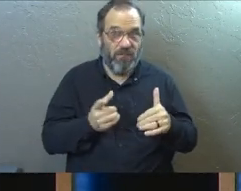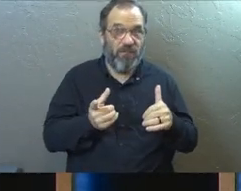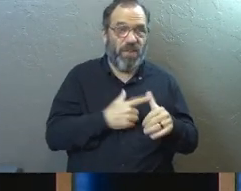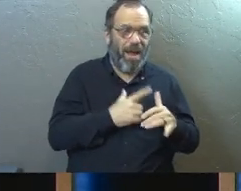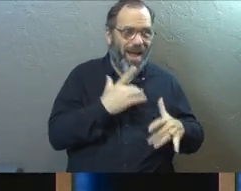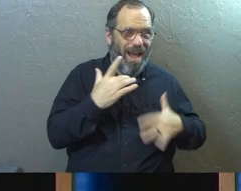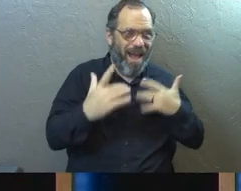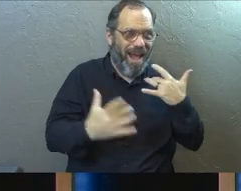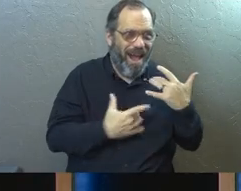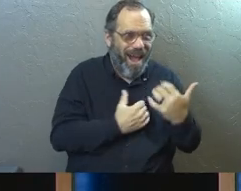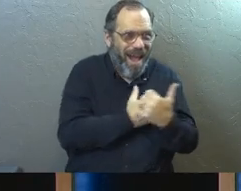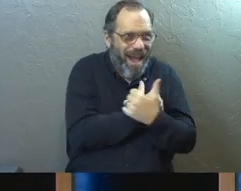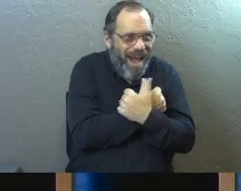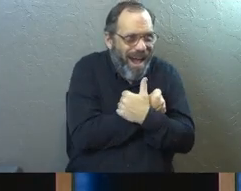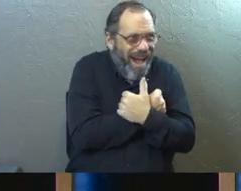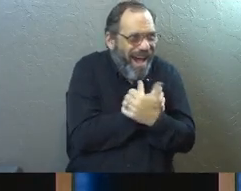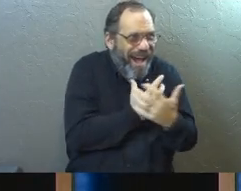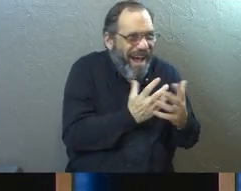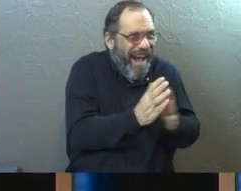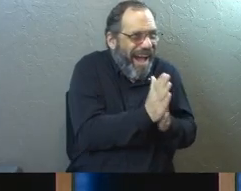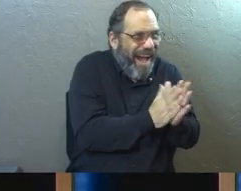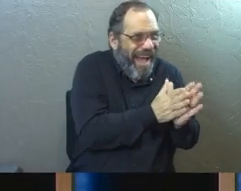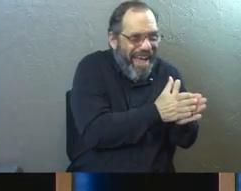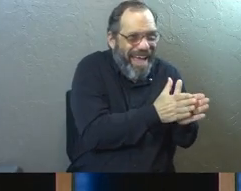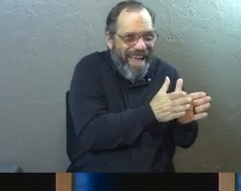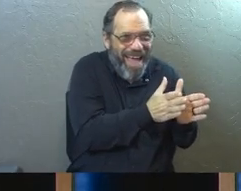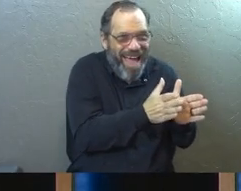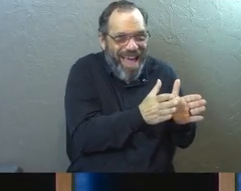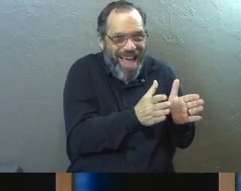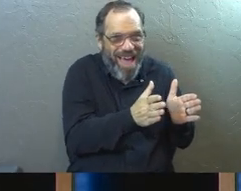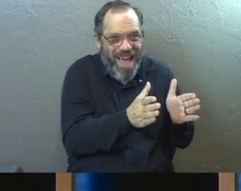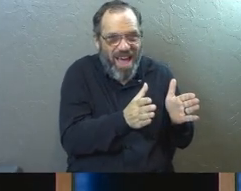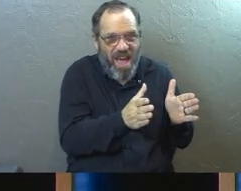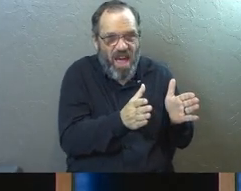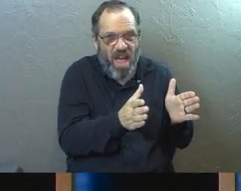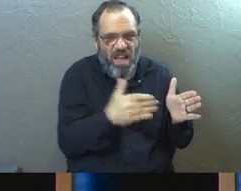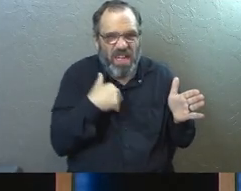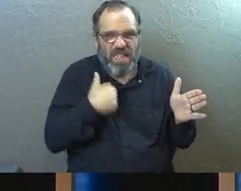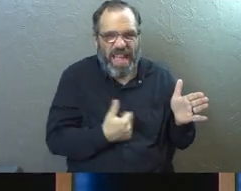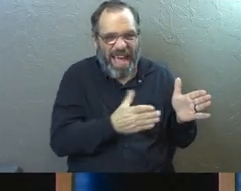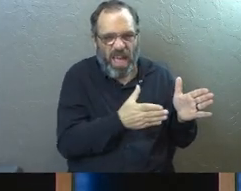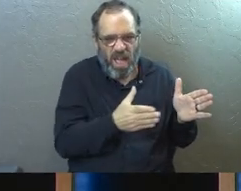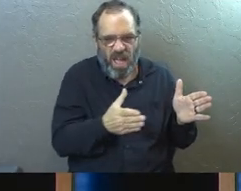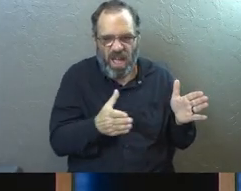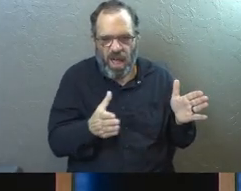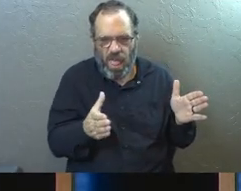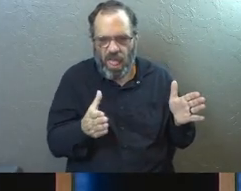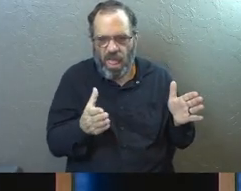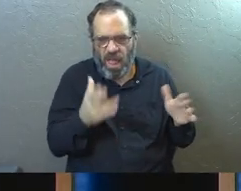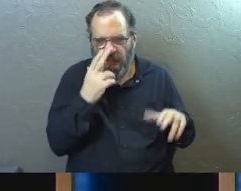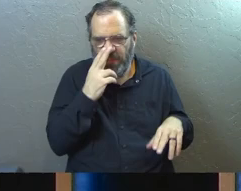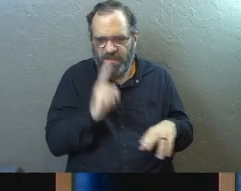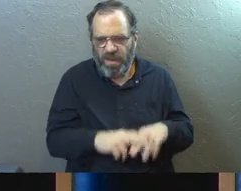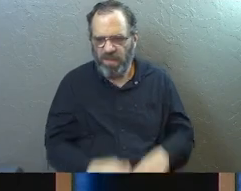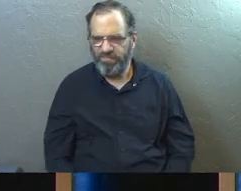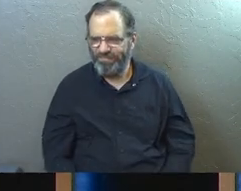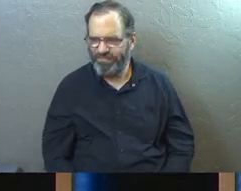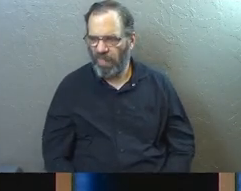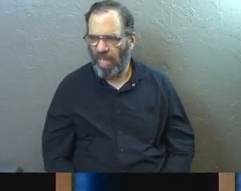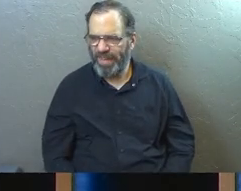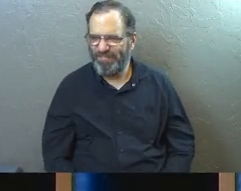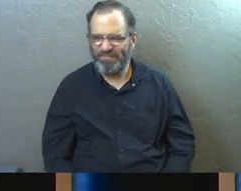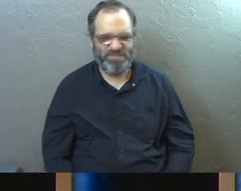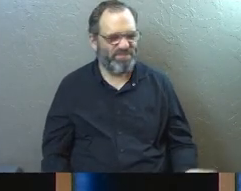these things that you loved and enjoyed. But over time, as we've gotten tired, they're not as fun anymore. We don't enjoy them as much